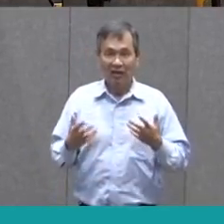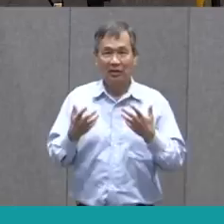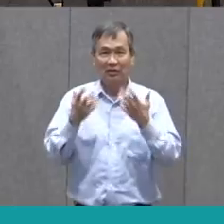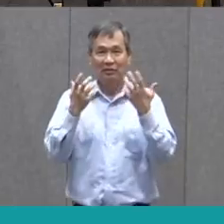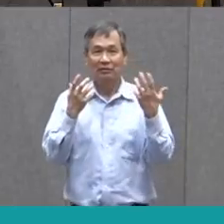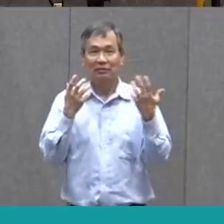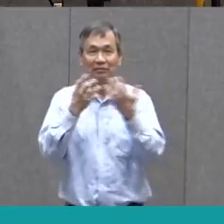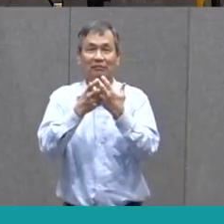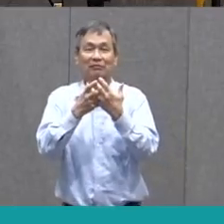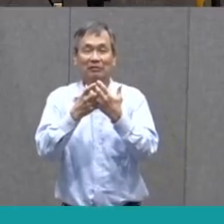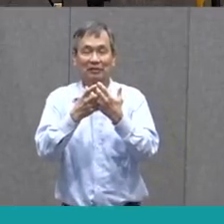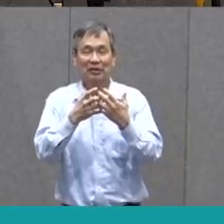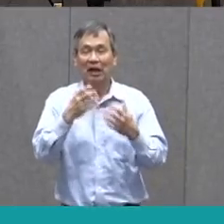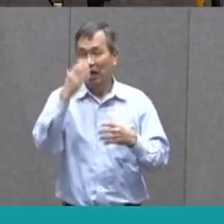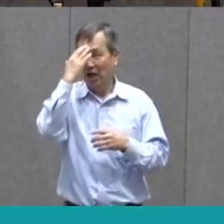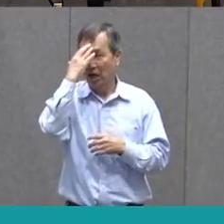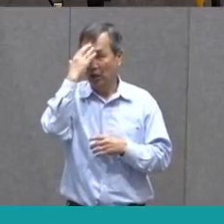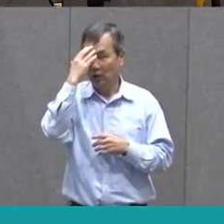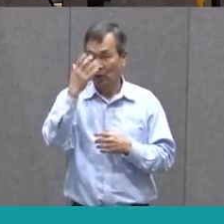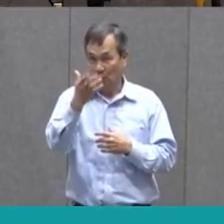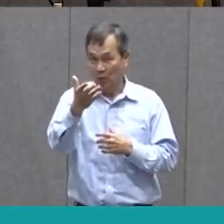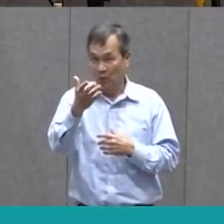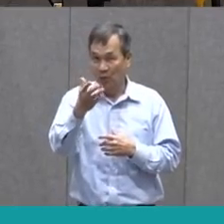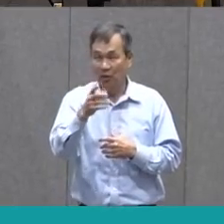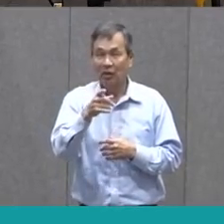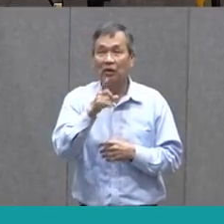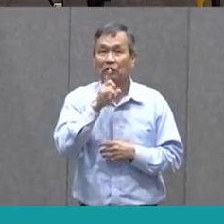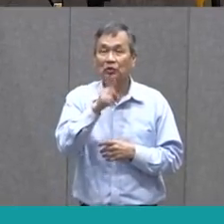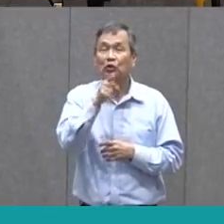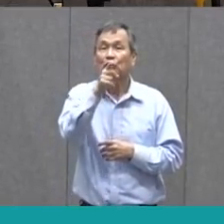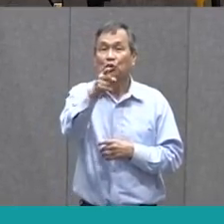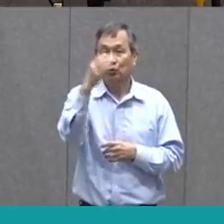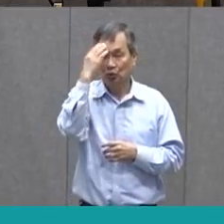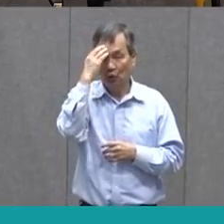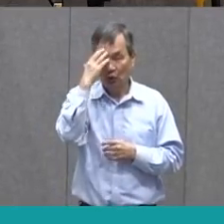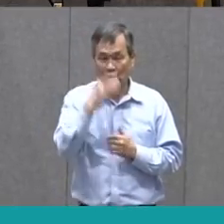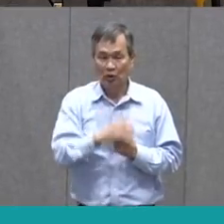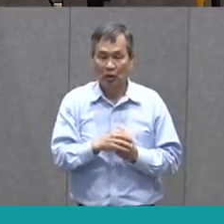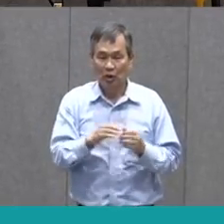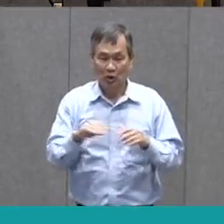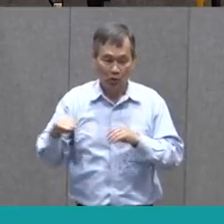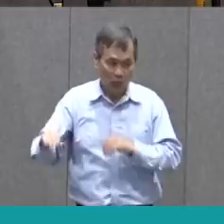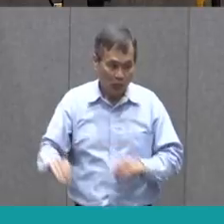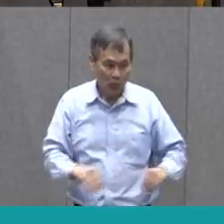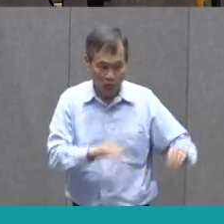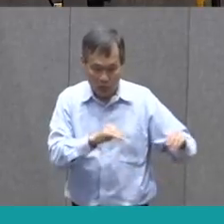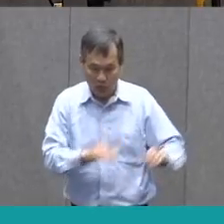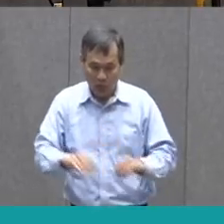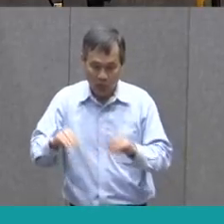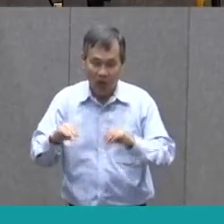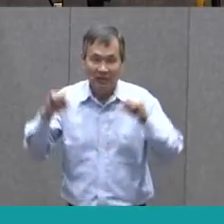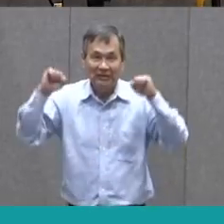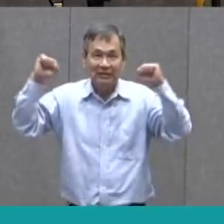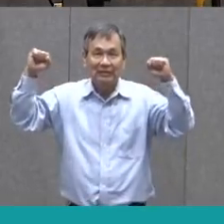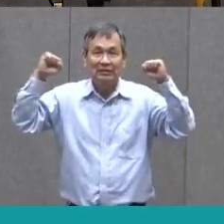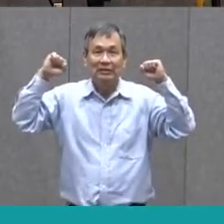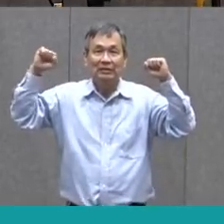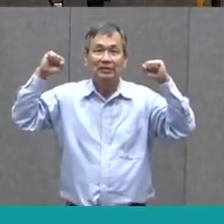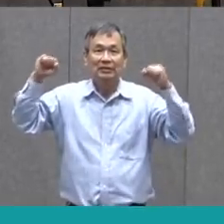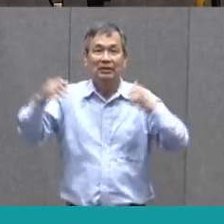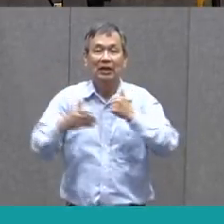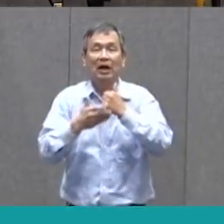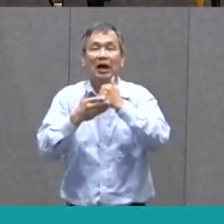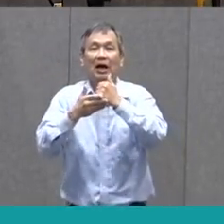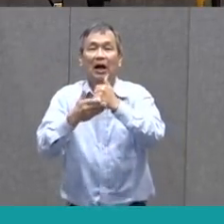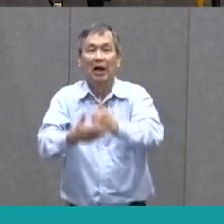because I know, and I bet you probably know, that movement and exercise help